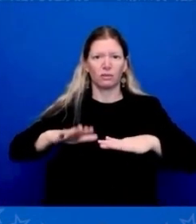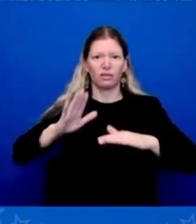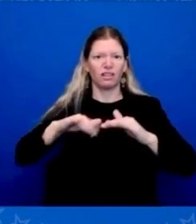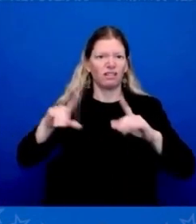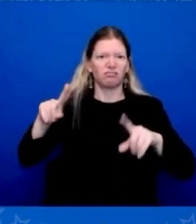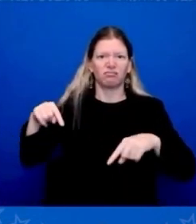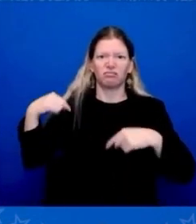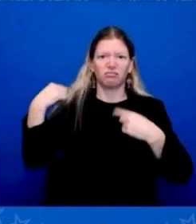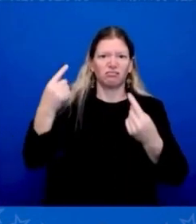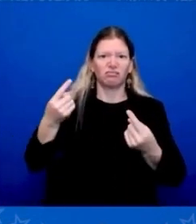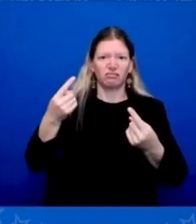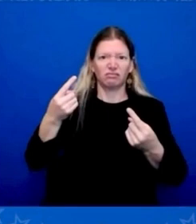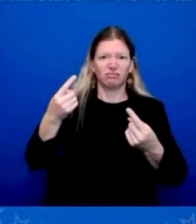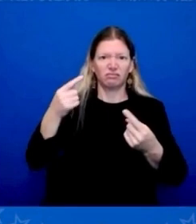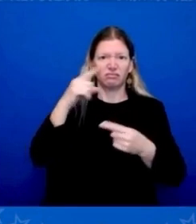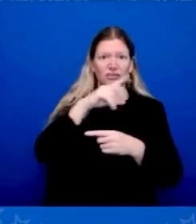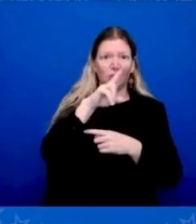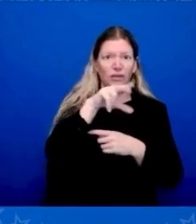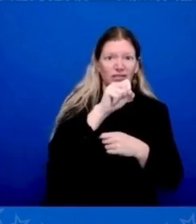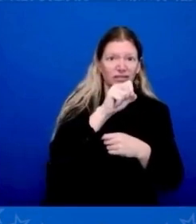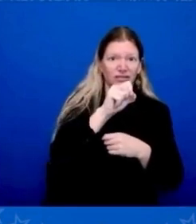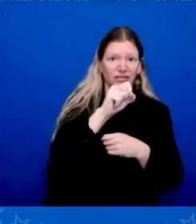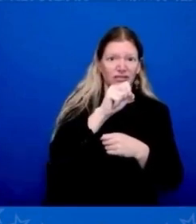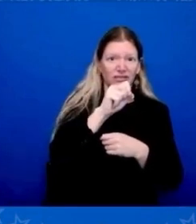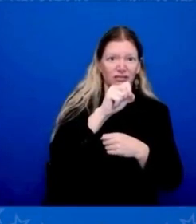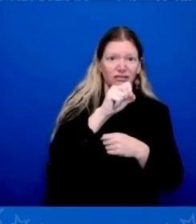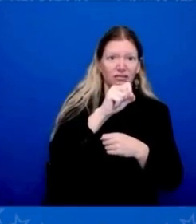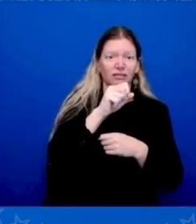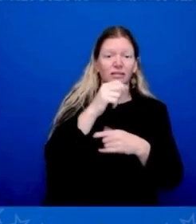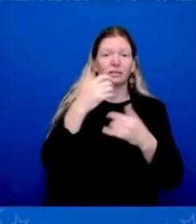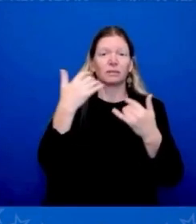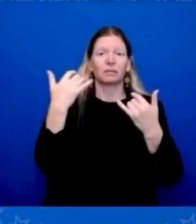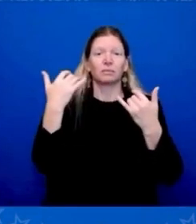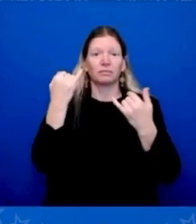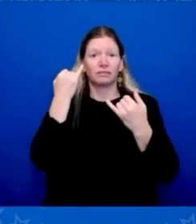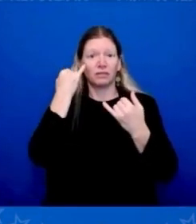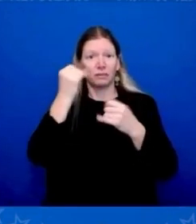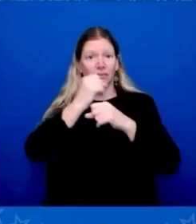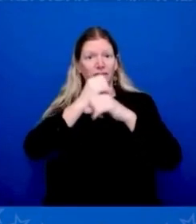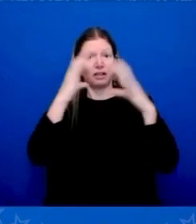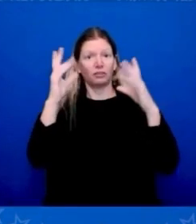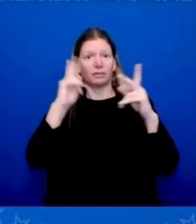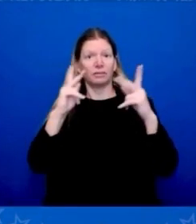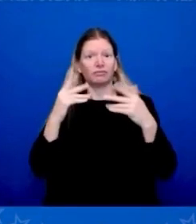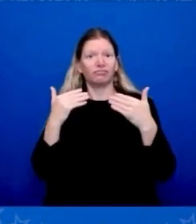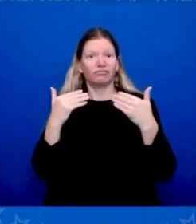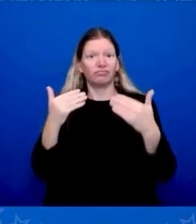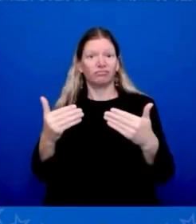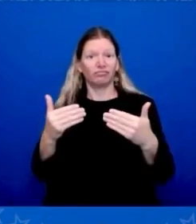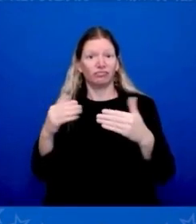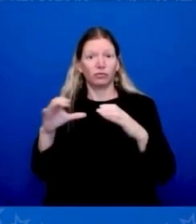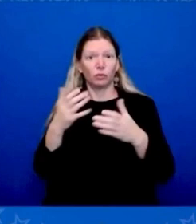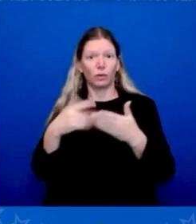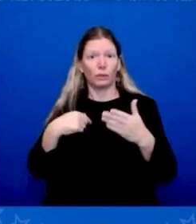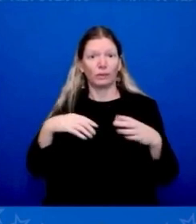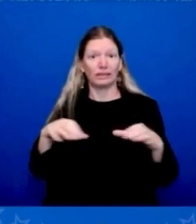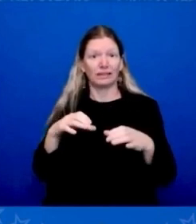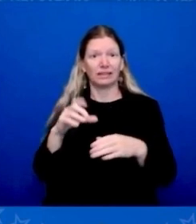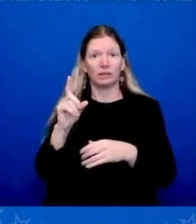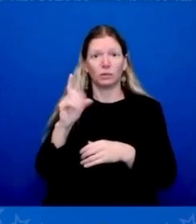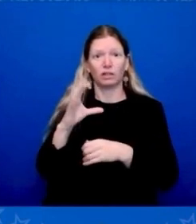in and do what we did 150, 200, 250 years ago, and cut down the forest and